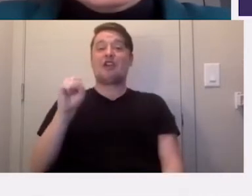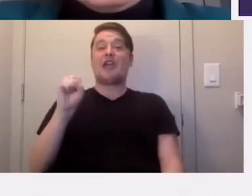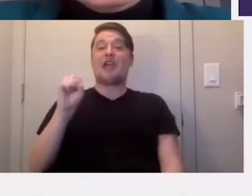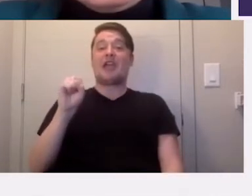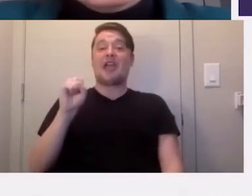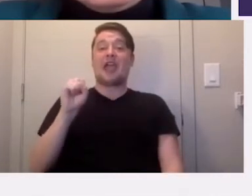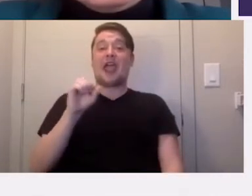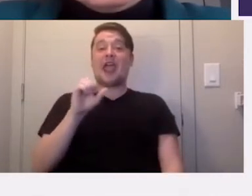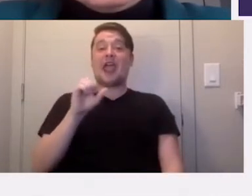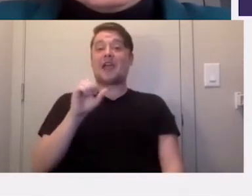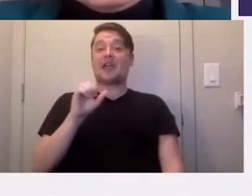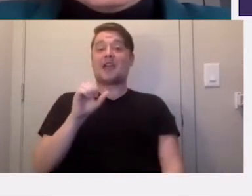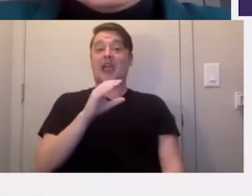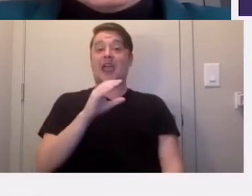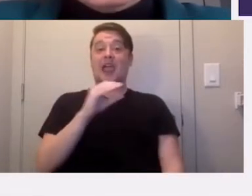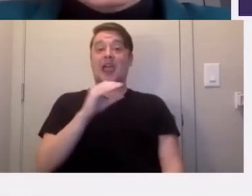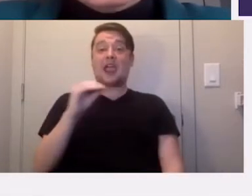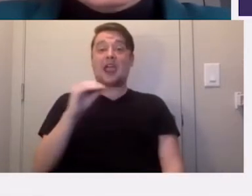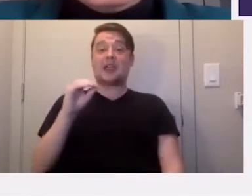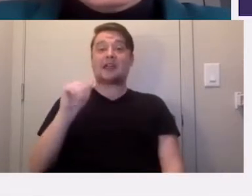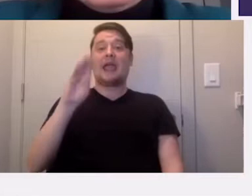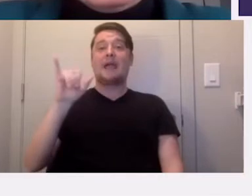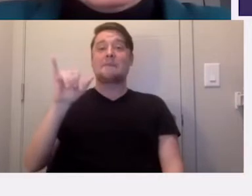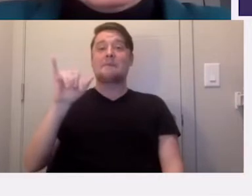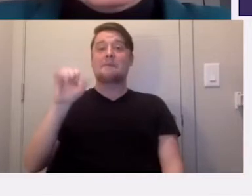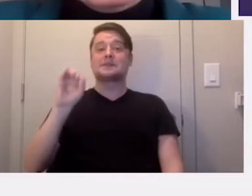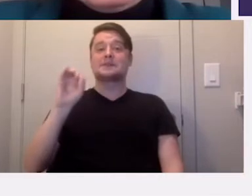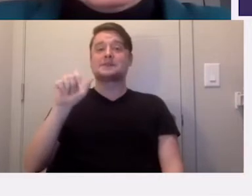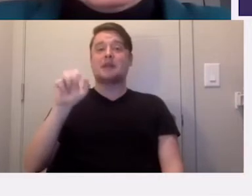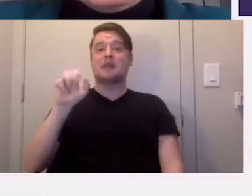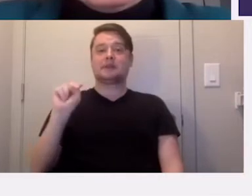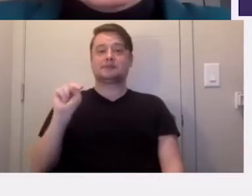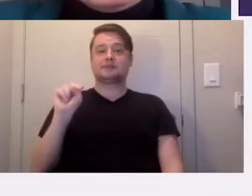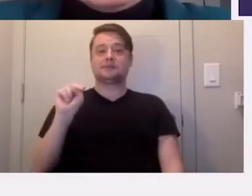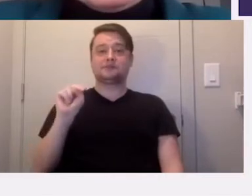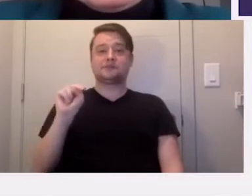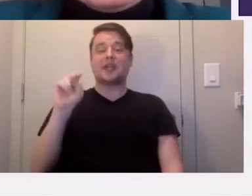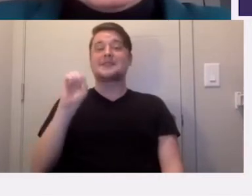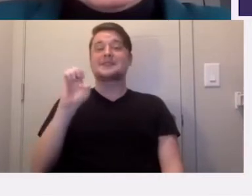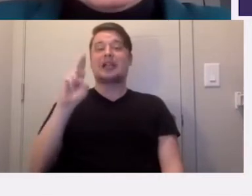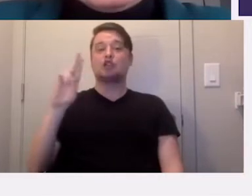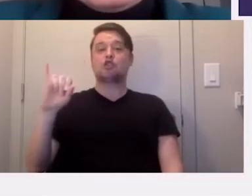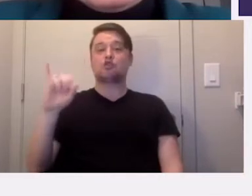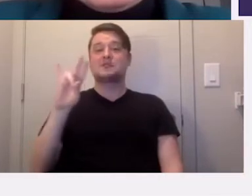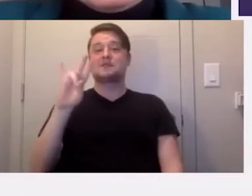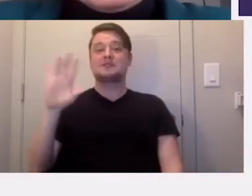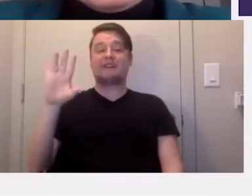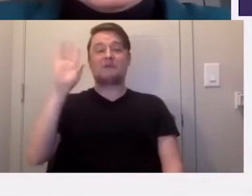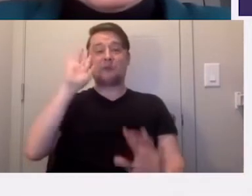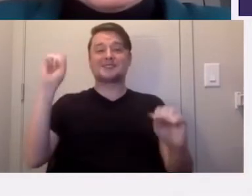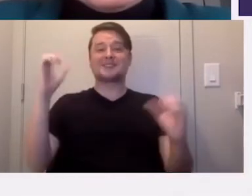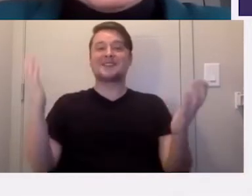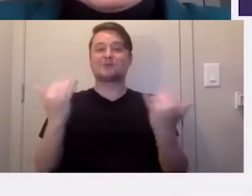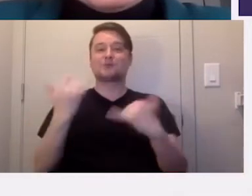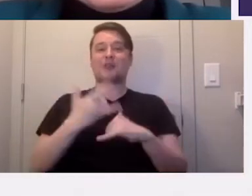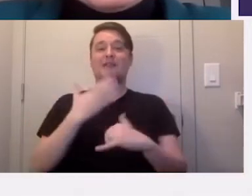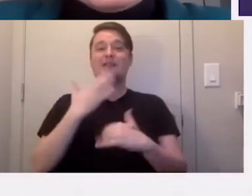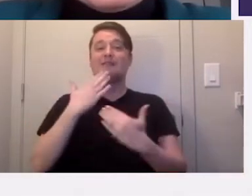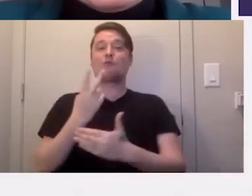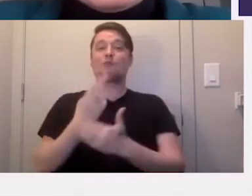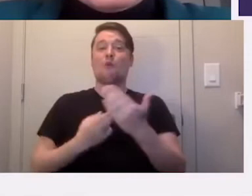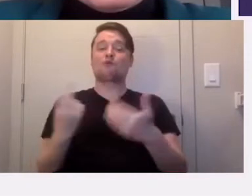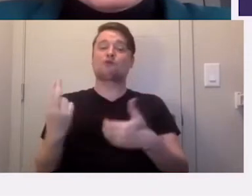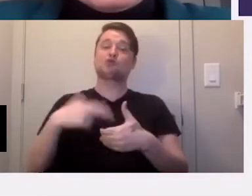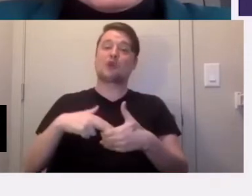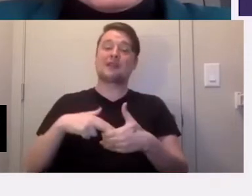Group Board Trustee and SEIU-775 President with us here today. Thank you both for joining us.